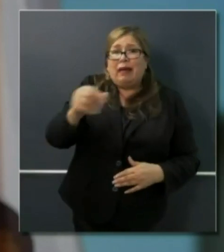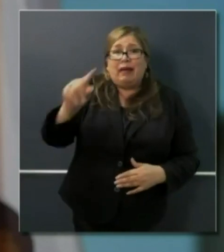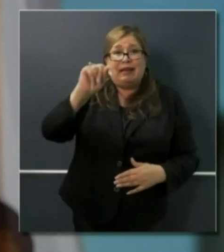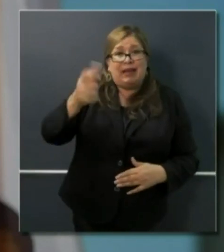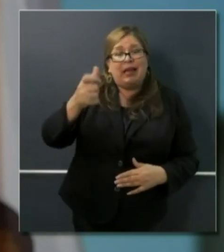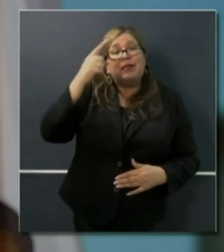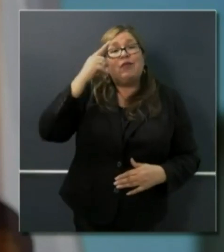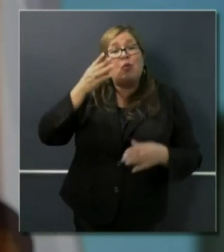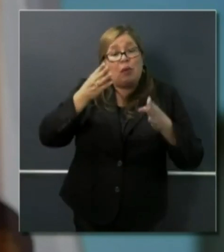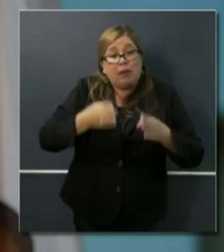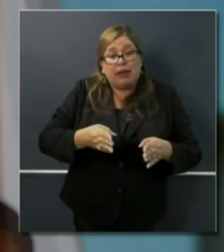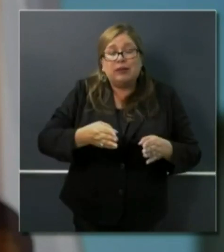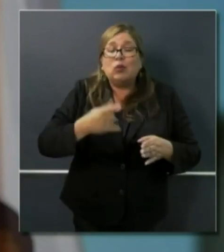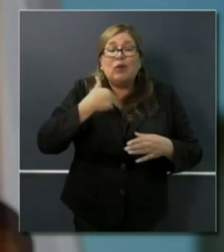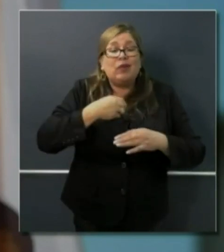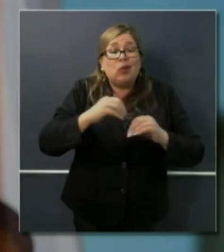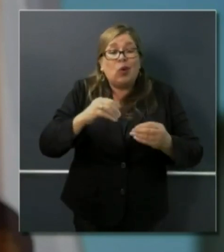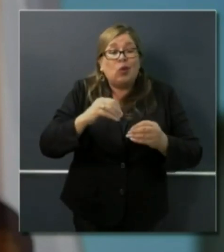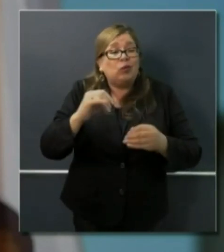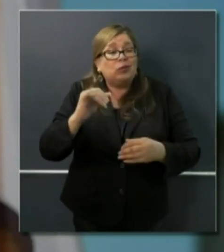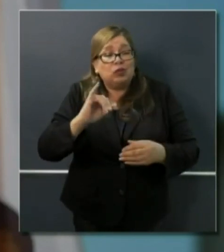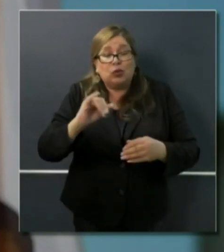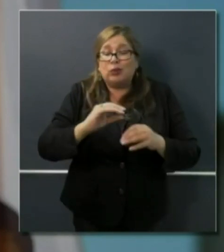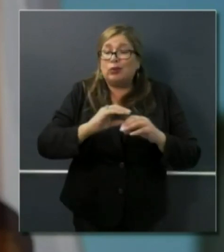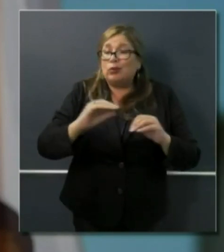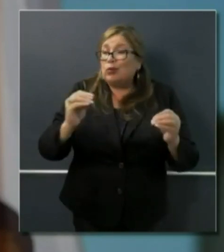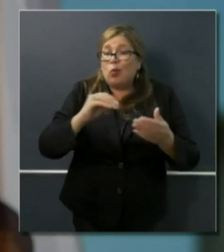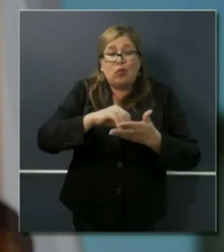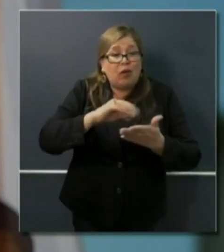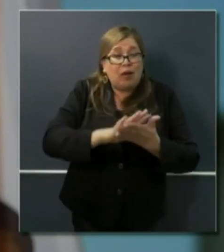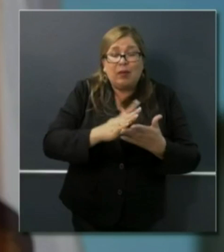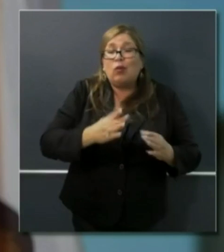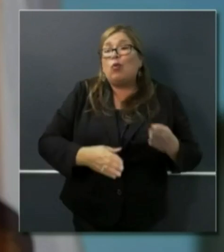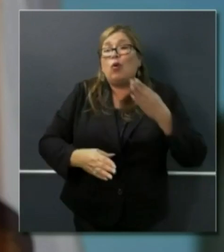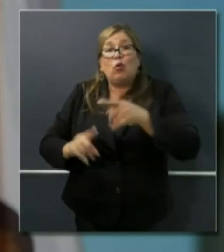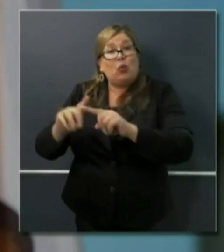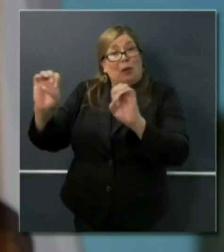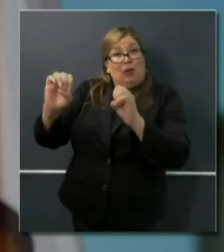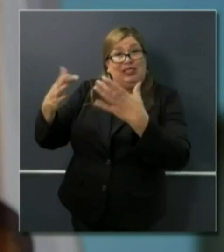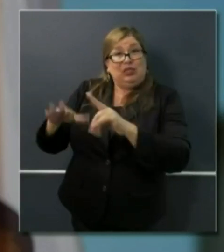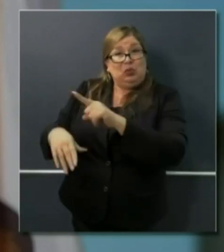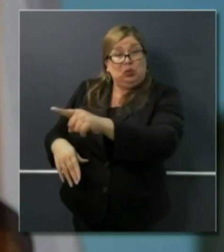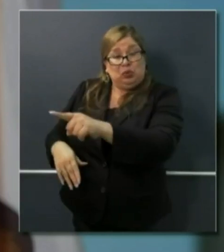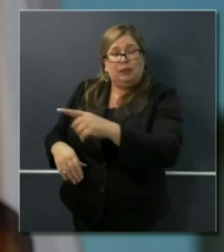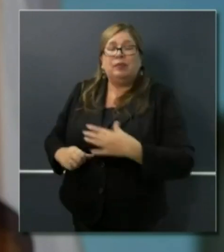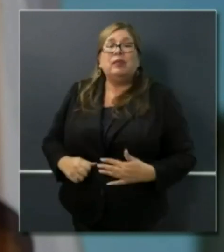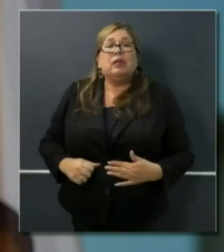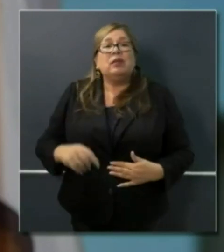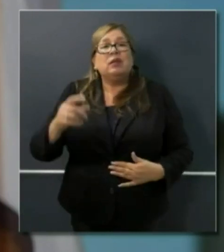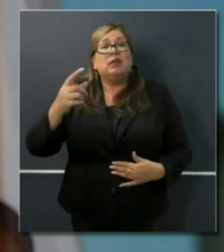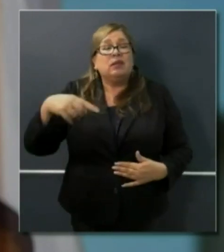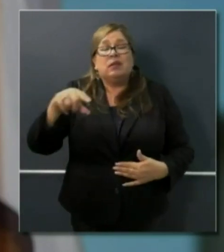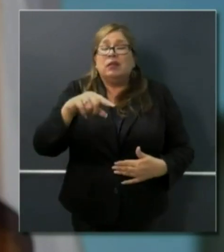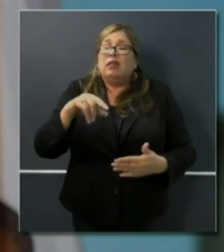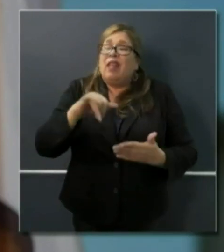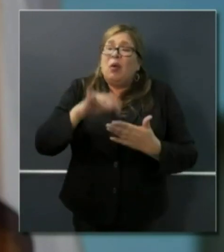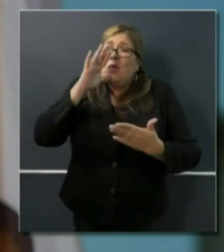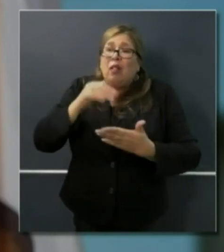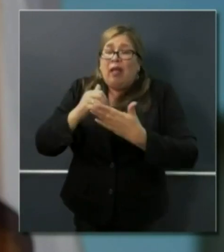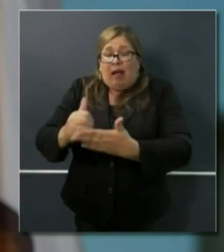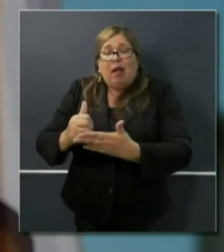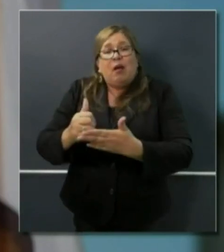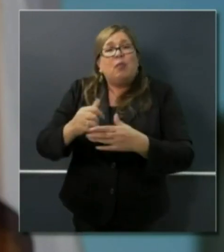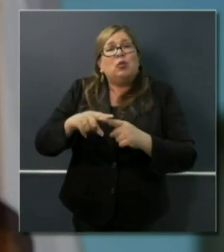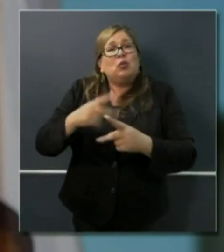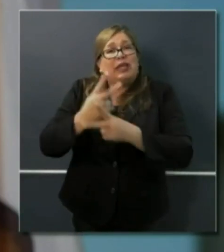providing the kind of preventative care on the front end that costs you less as a taxpayer and helps keep more of us healthier and